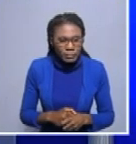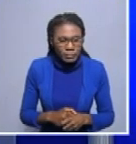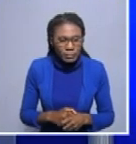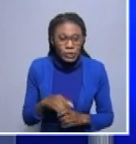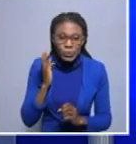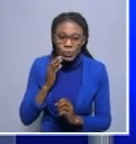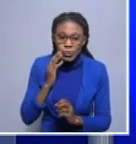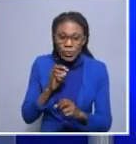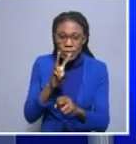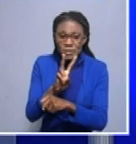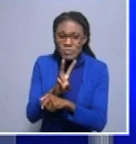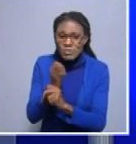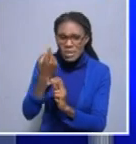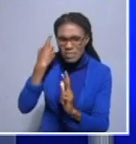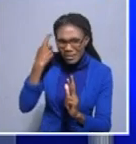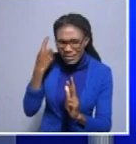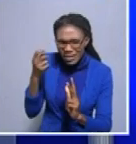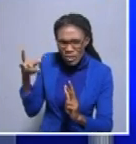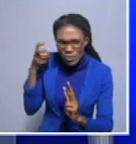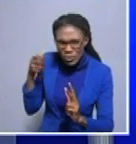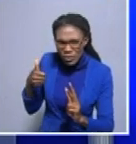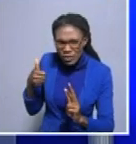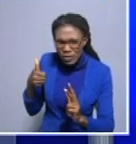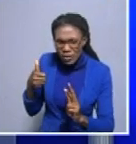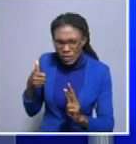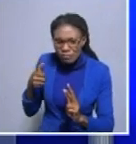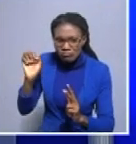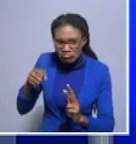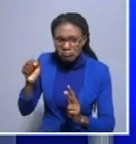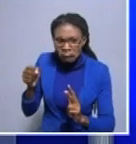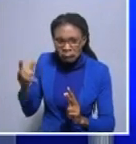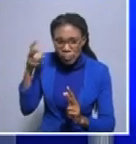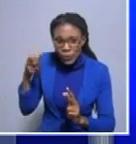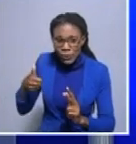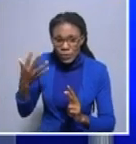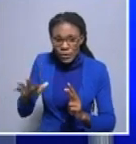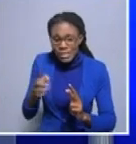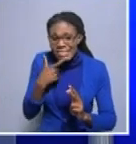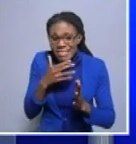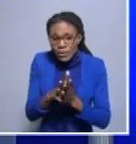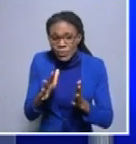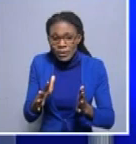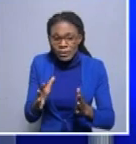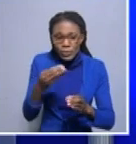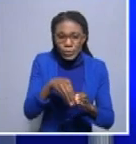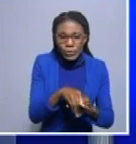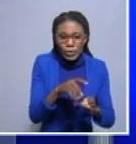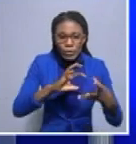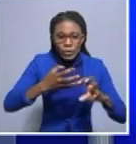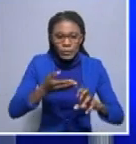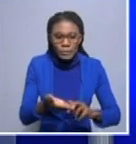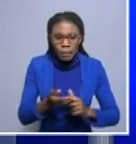Sorry, Deputy Minister, can you hear us? Yes, I can hear you. Thank you so much. Good evening and thank you for joining us.